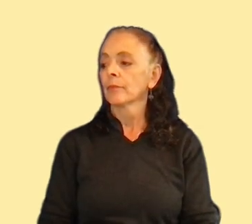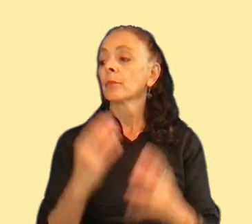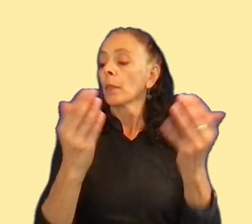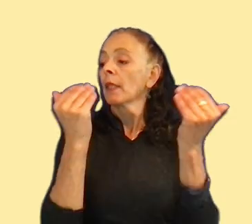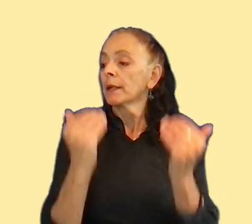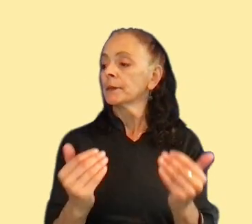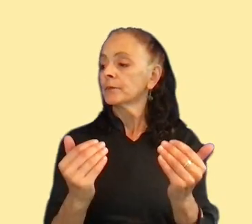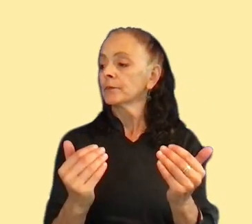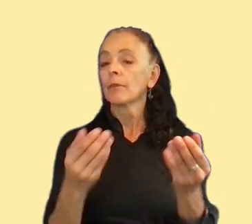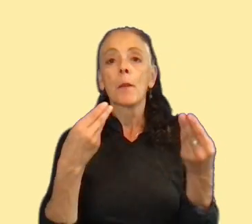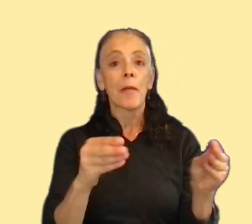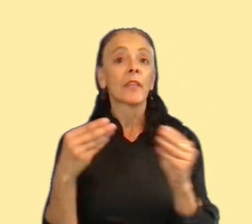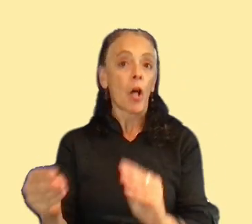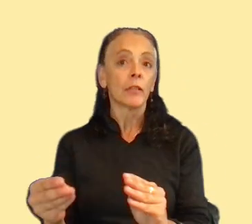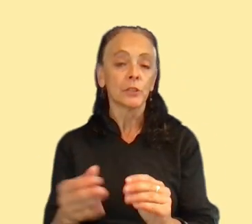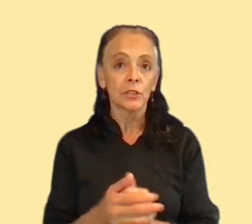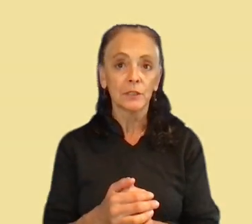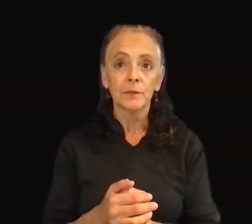About our methodology.